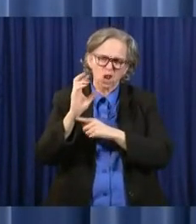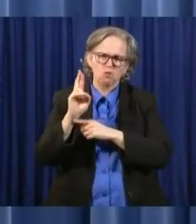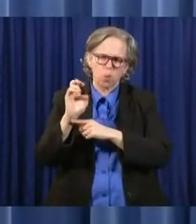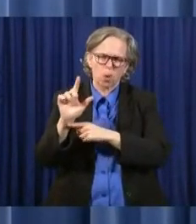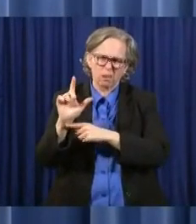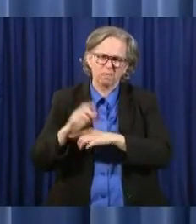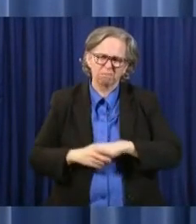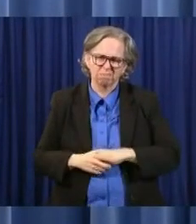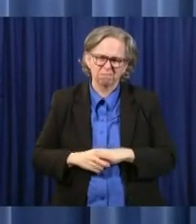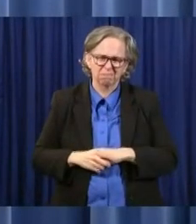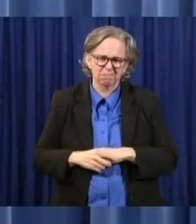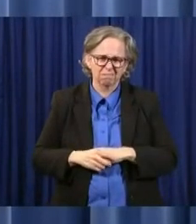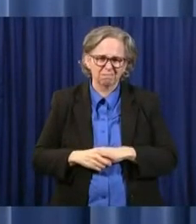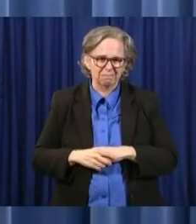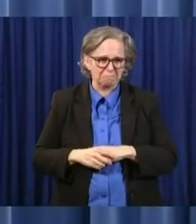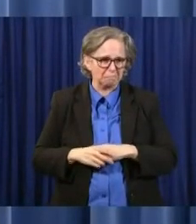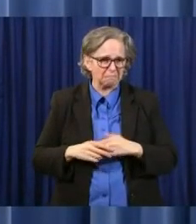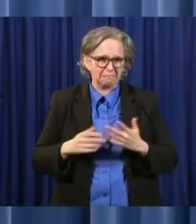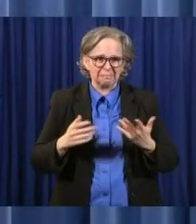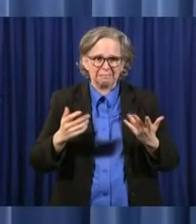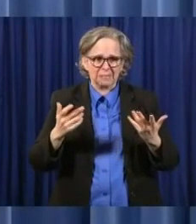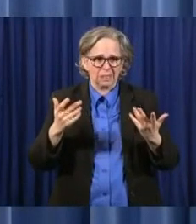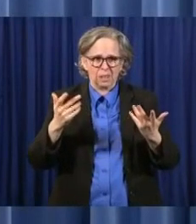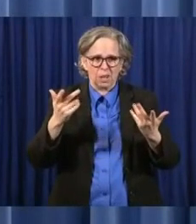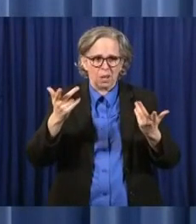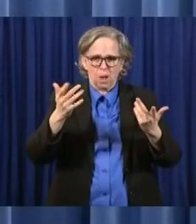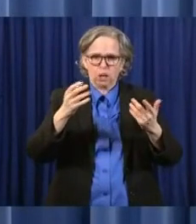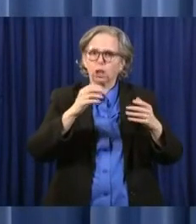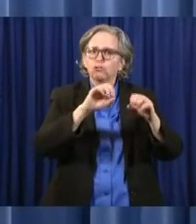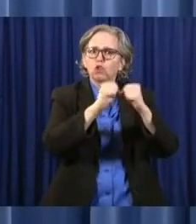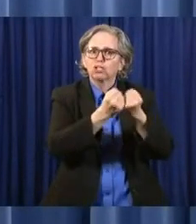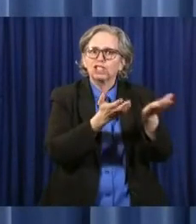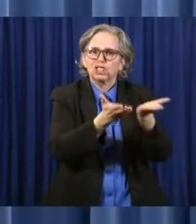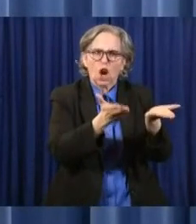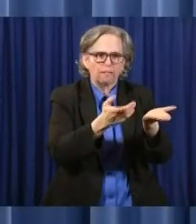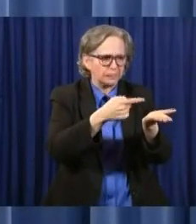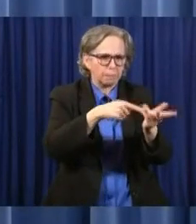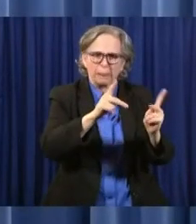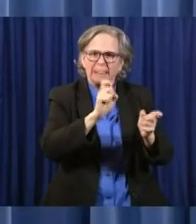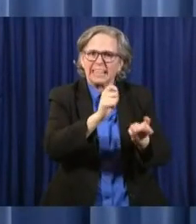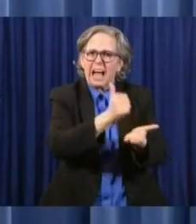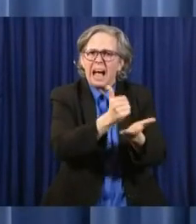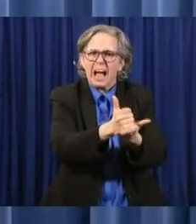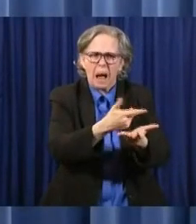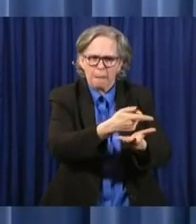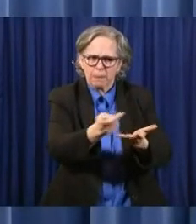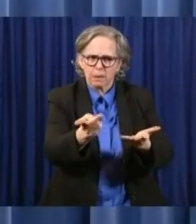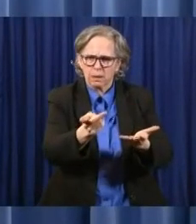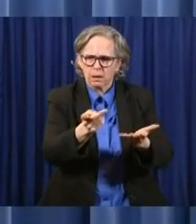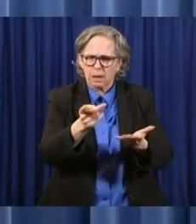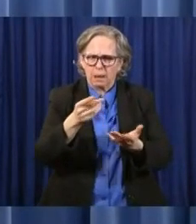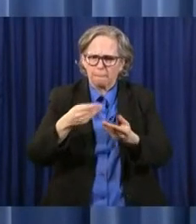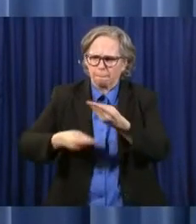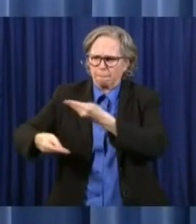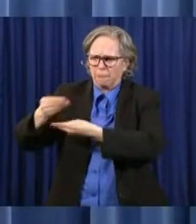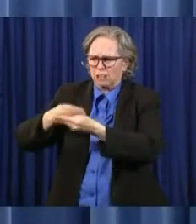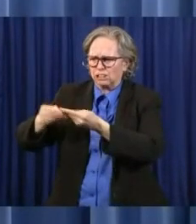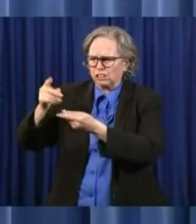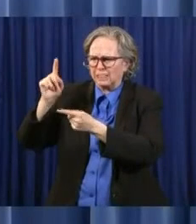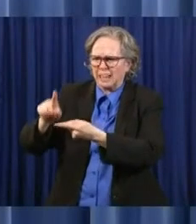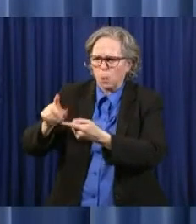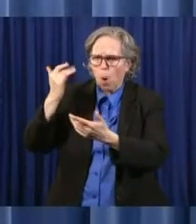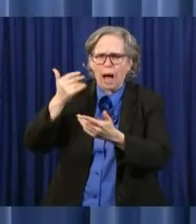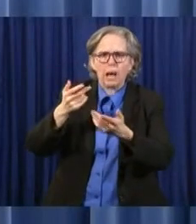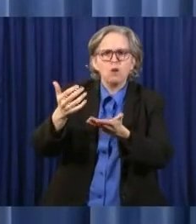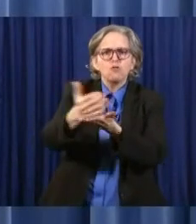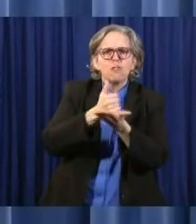net, it's also the time when government revenues shrink. We're trying to preserve basic services